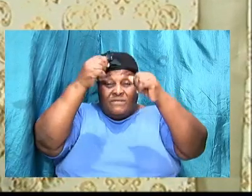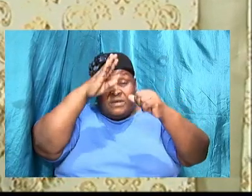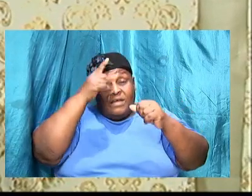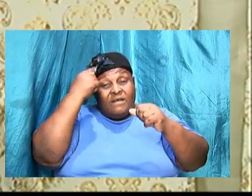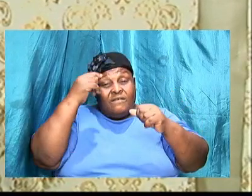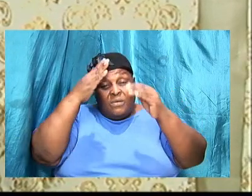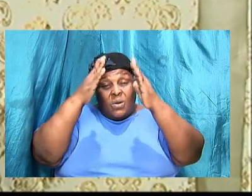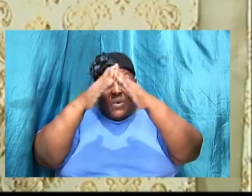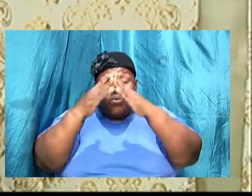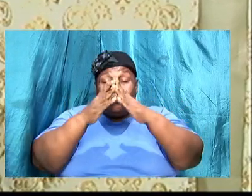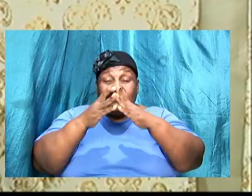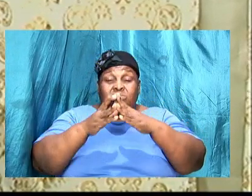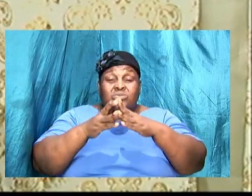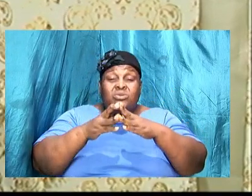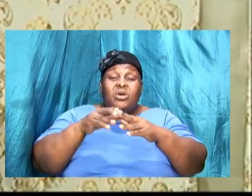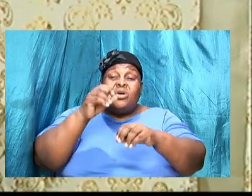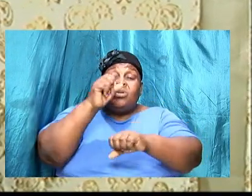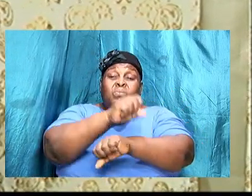to go and search